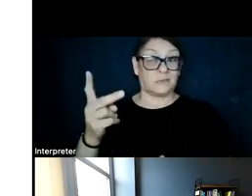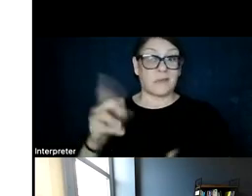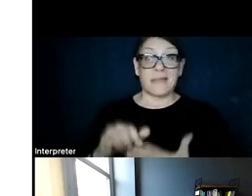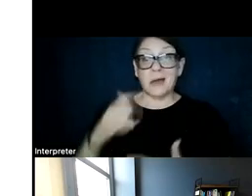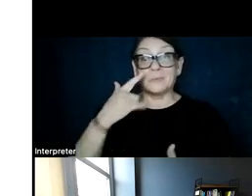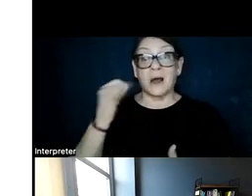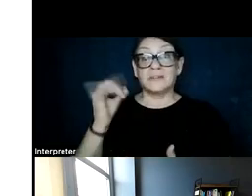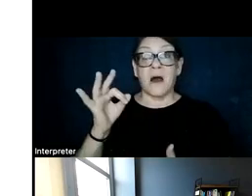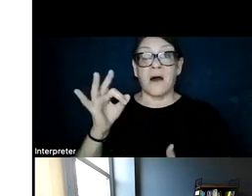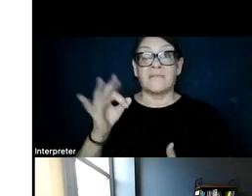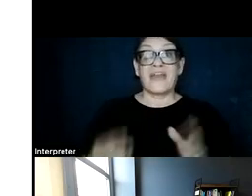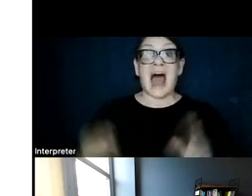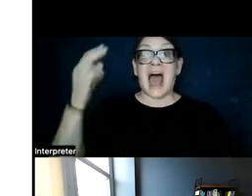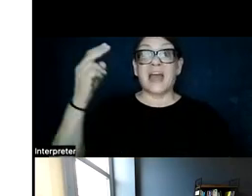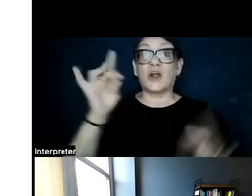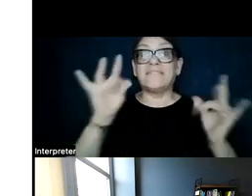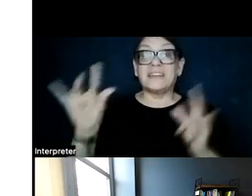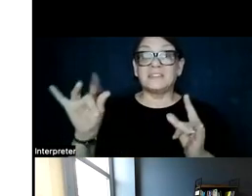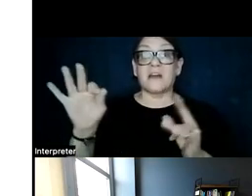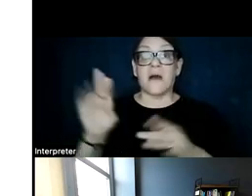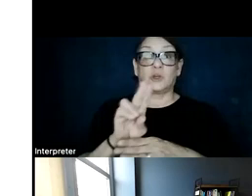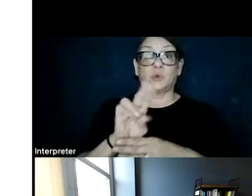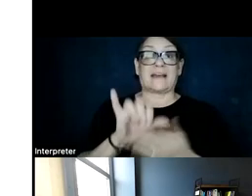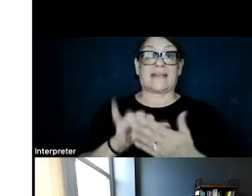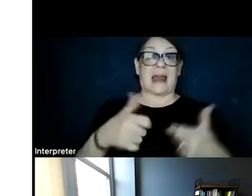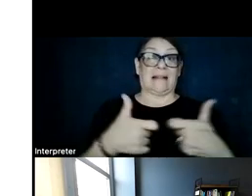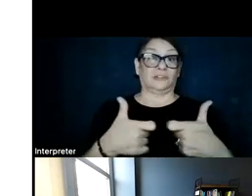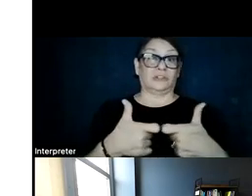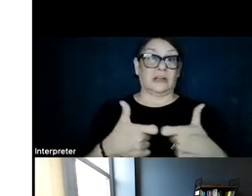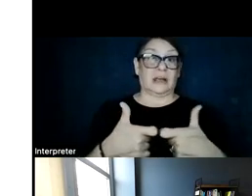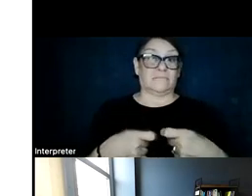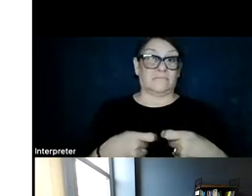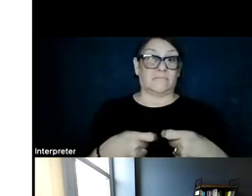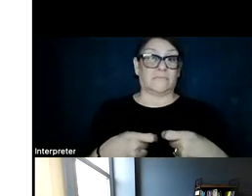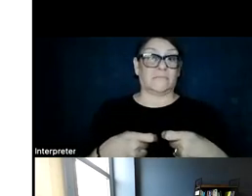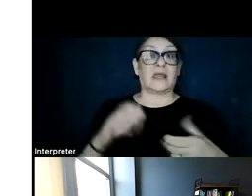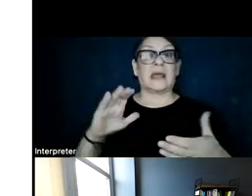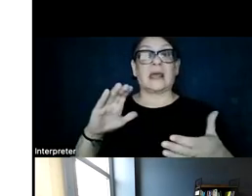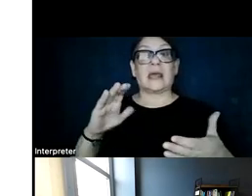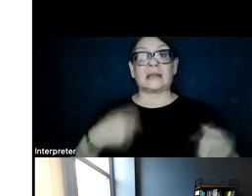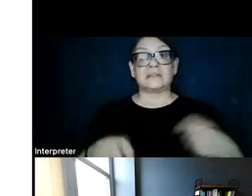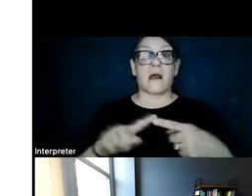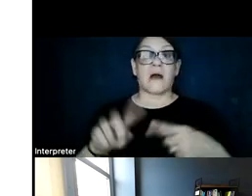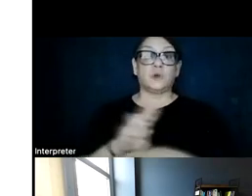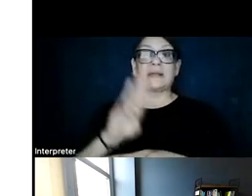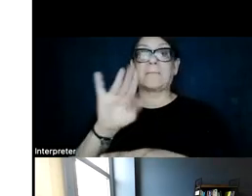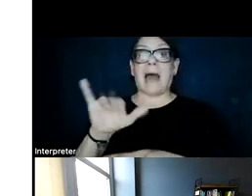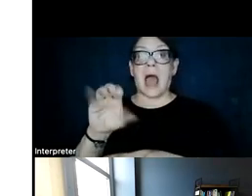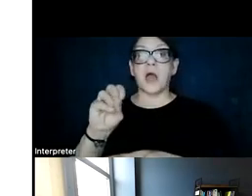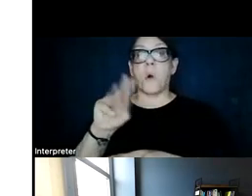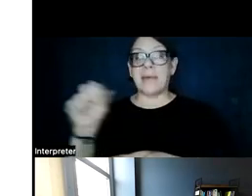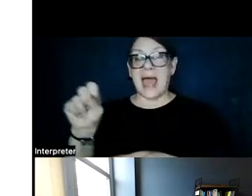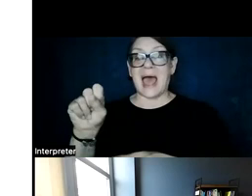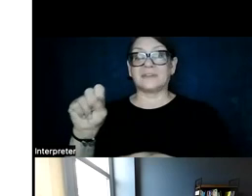of the higher efficiency of using that electricity, as opposed to using some of that biomass, we're